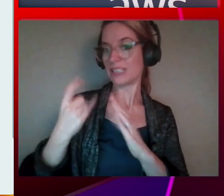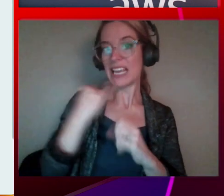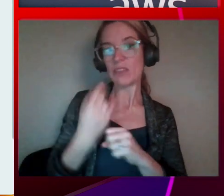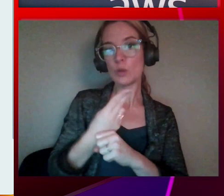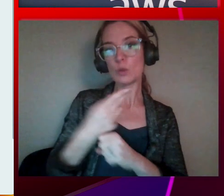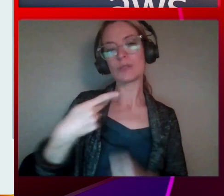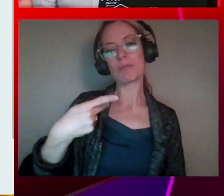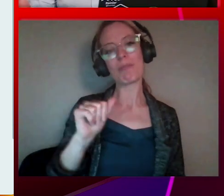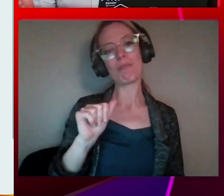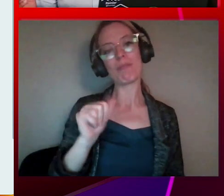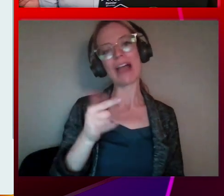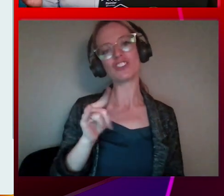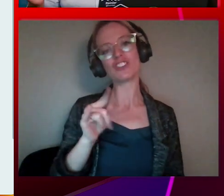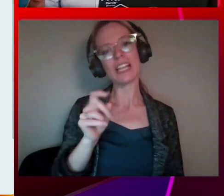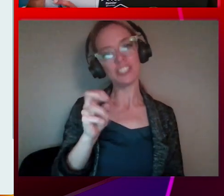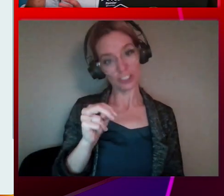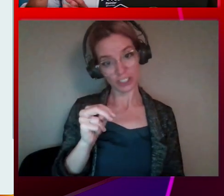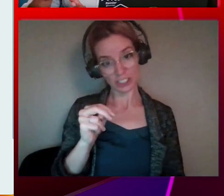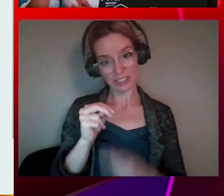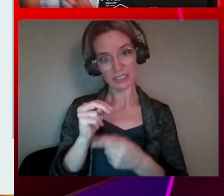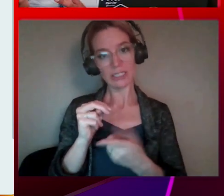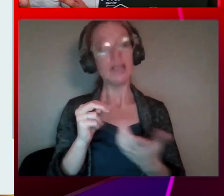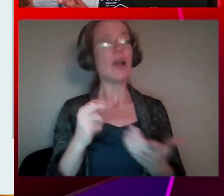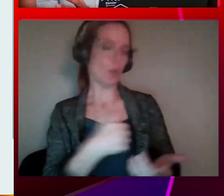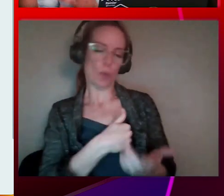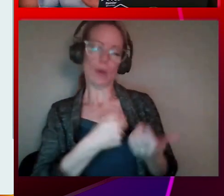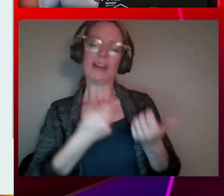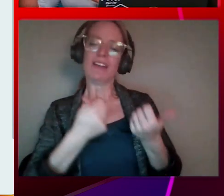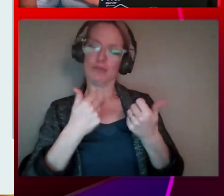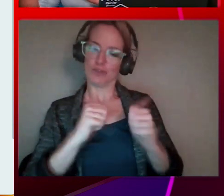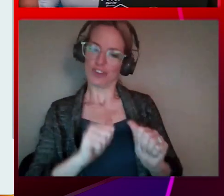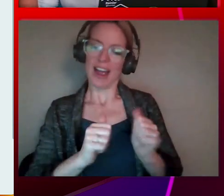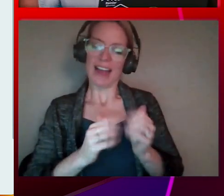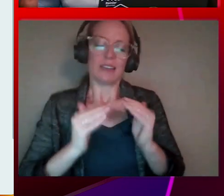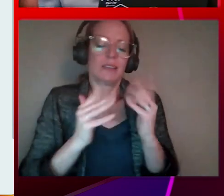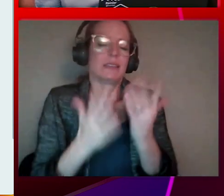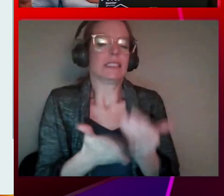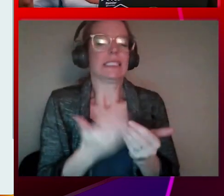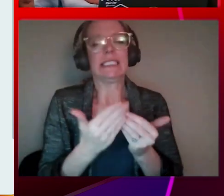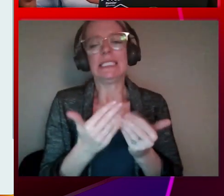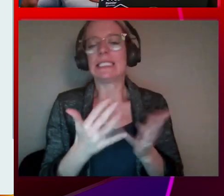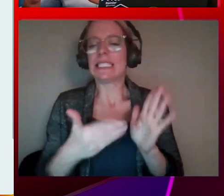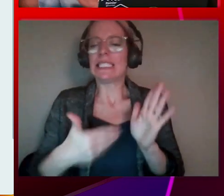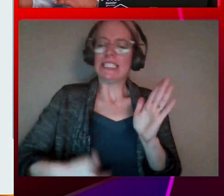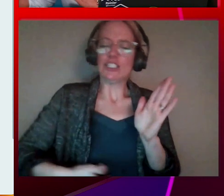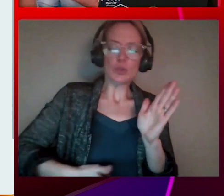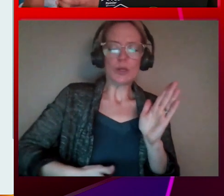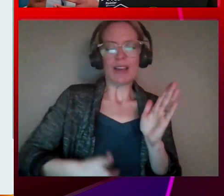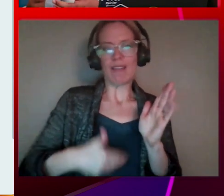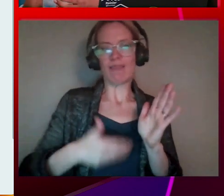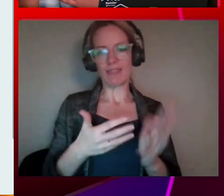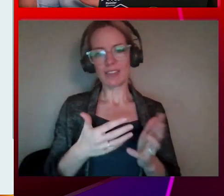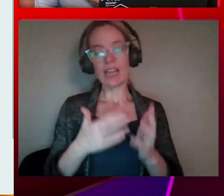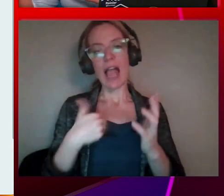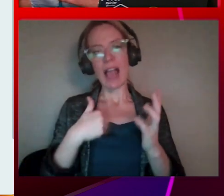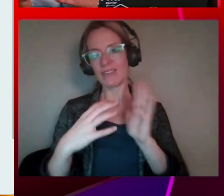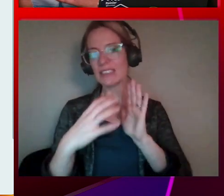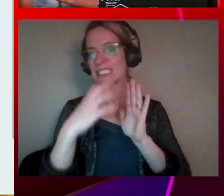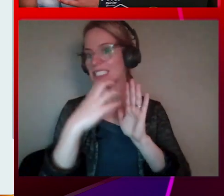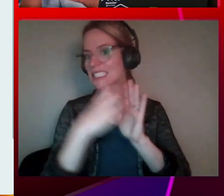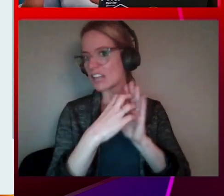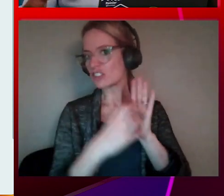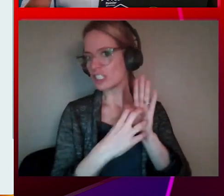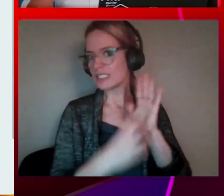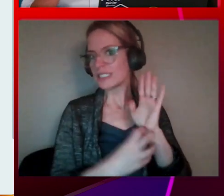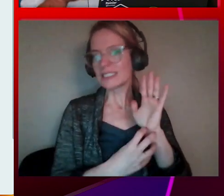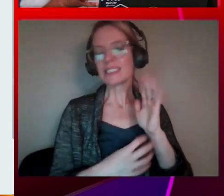We've tried to make it as intuitive as possible. So drag and drop, making these concept of sections so that way you're able to organize it, page